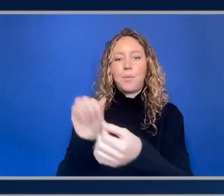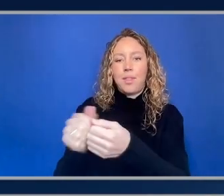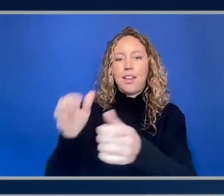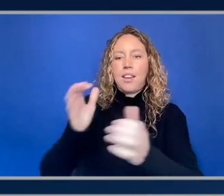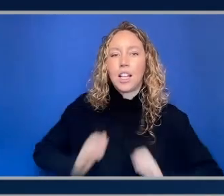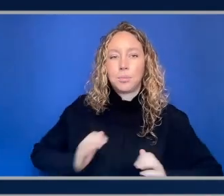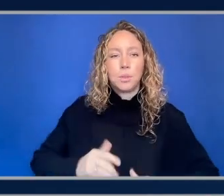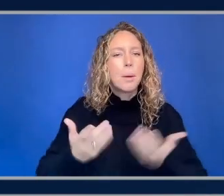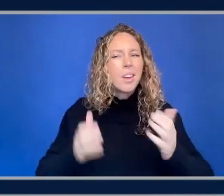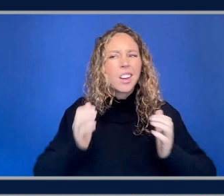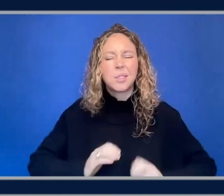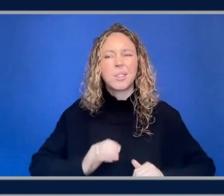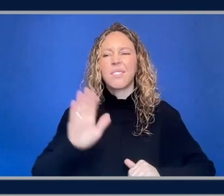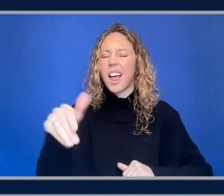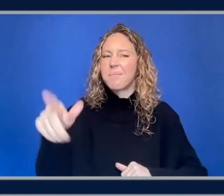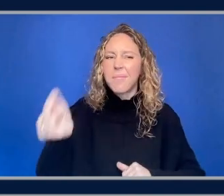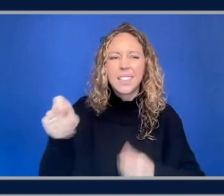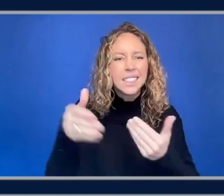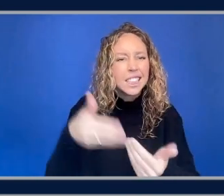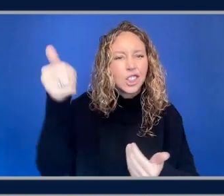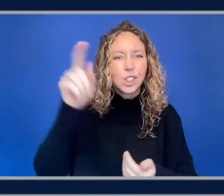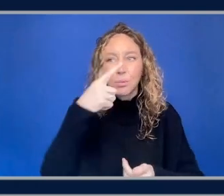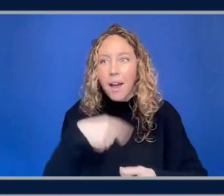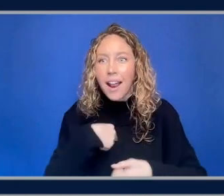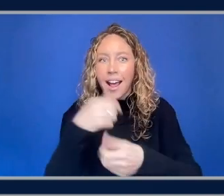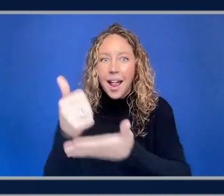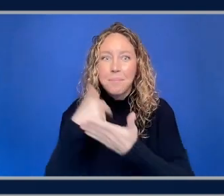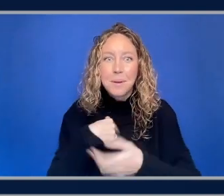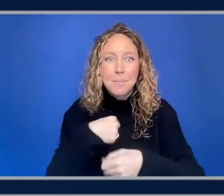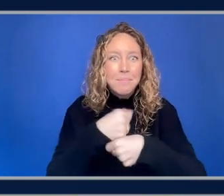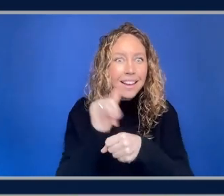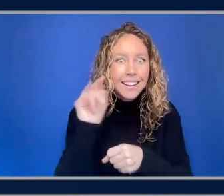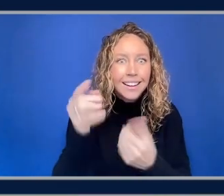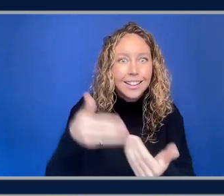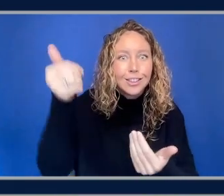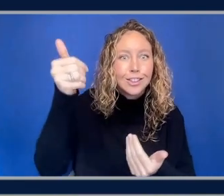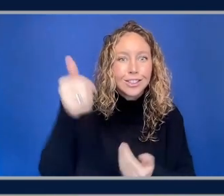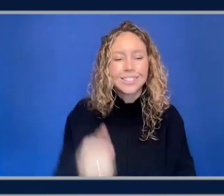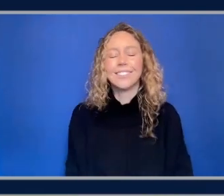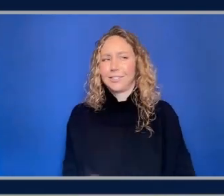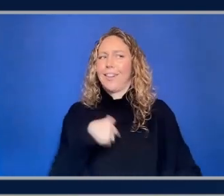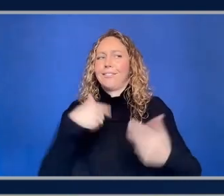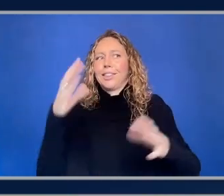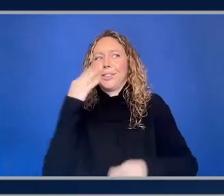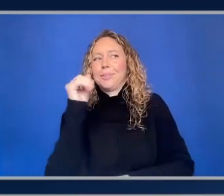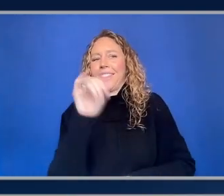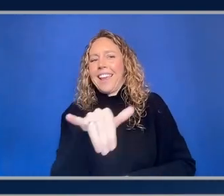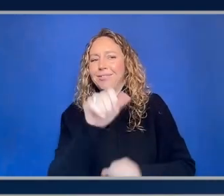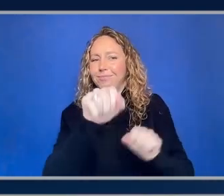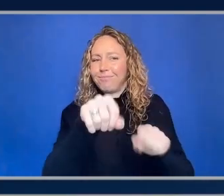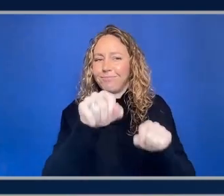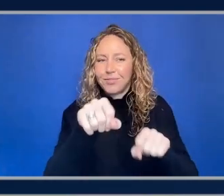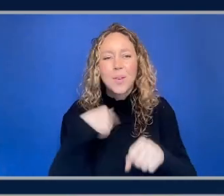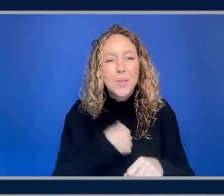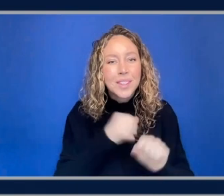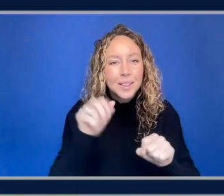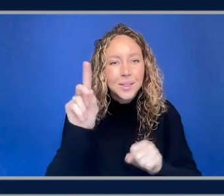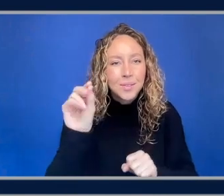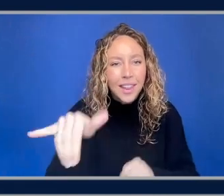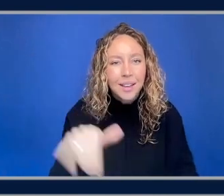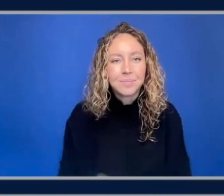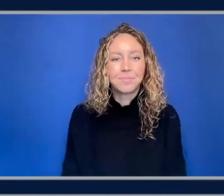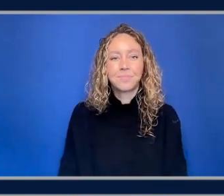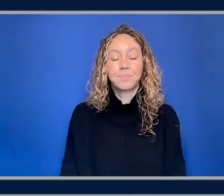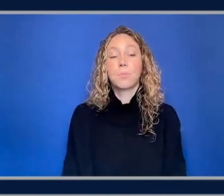really need this to be easier can you help me make it easier so but let's talk customization for a little bit so what you're showing to me what you're showing me